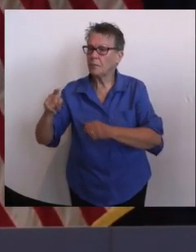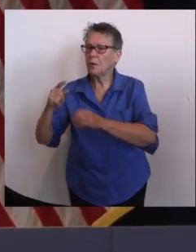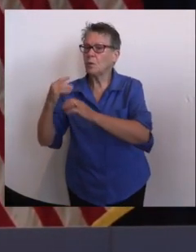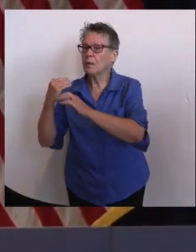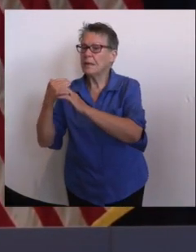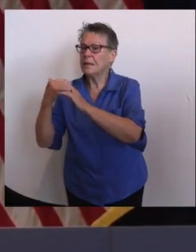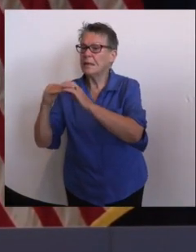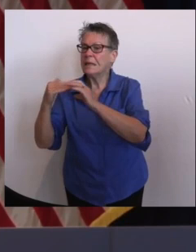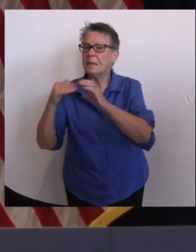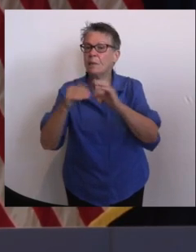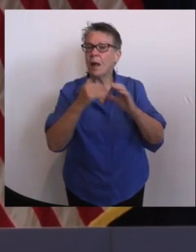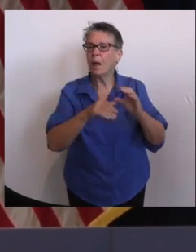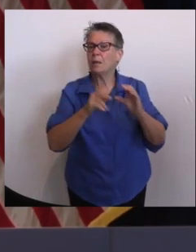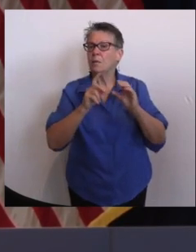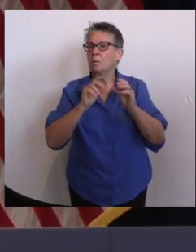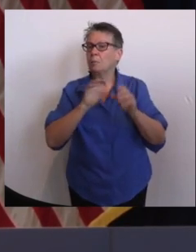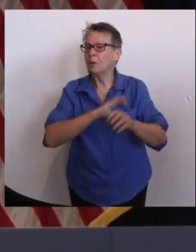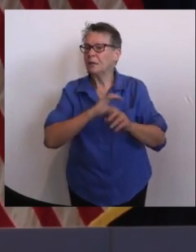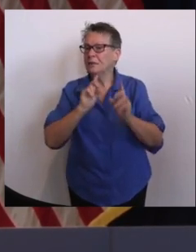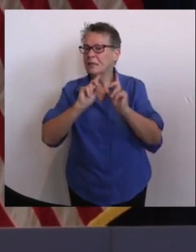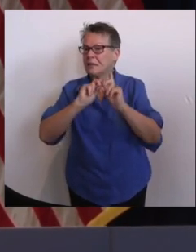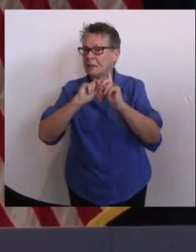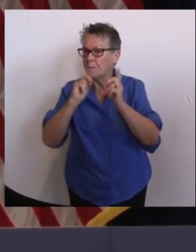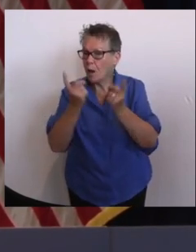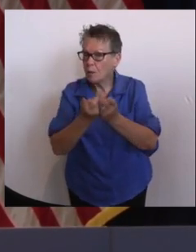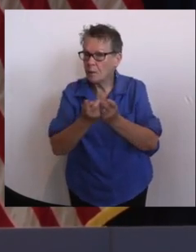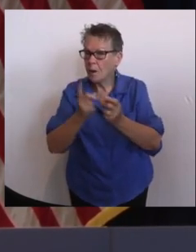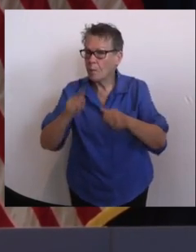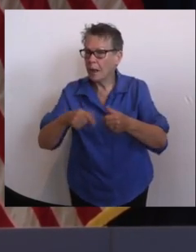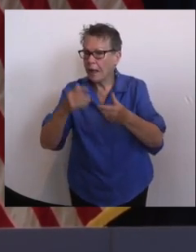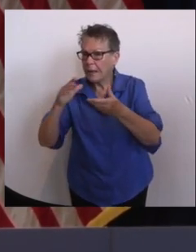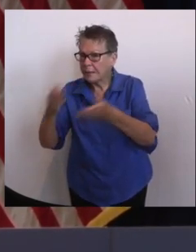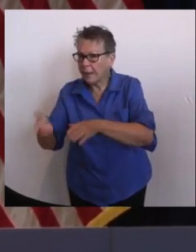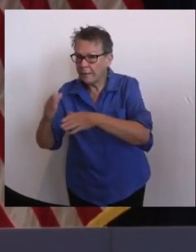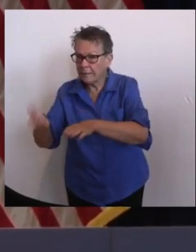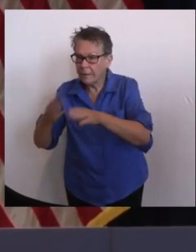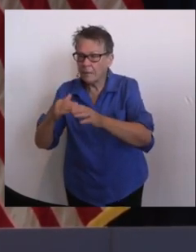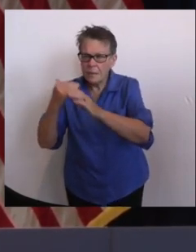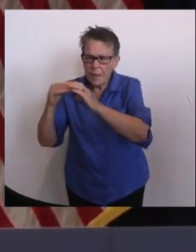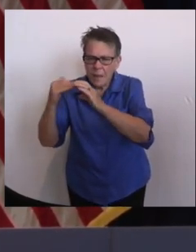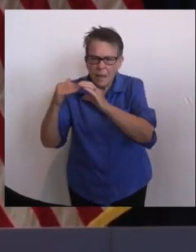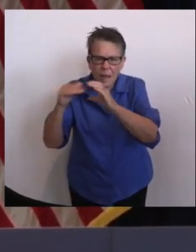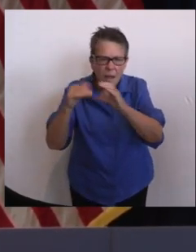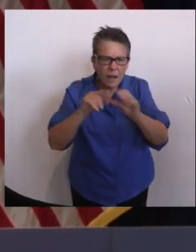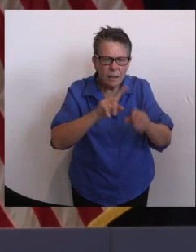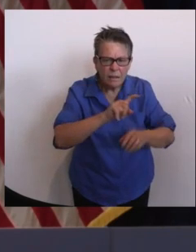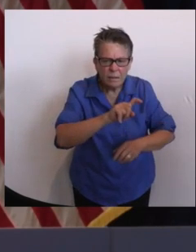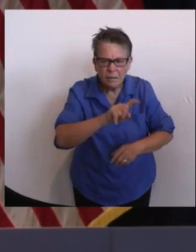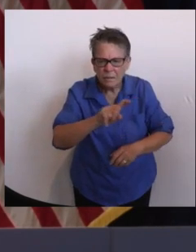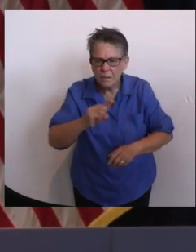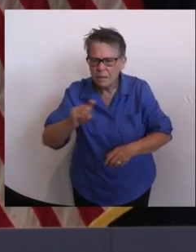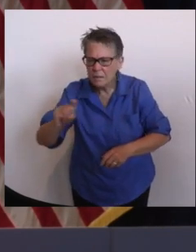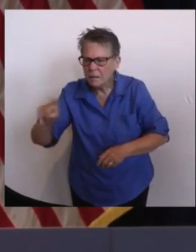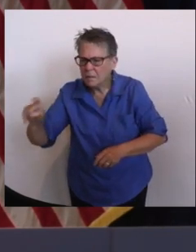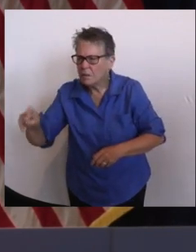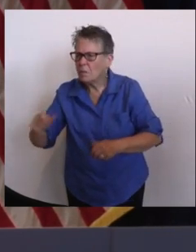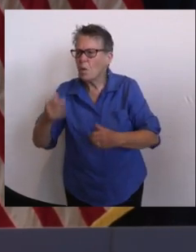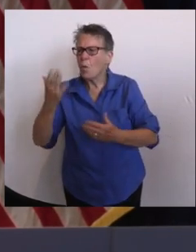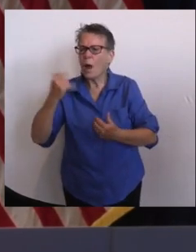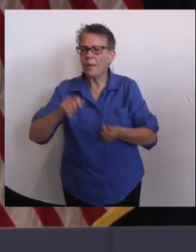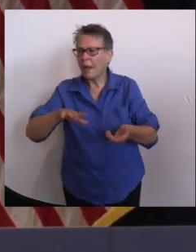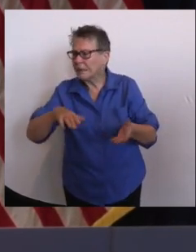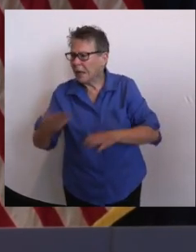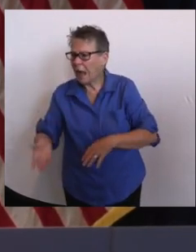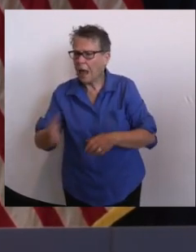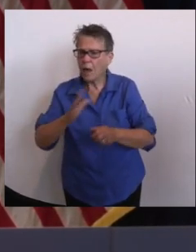the people are in, I do think reluctance to get vaccinated has contributed. We've been in 19 months of briefings and meetings with the